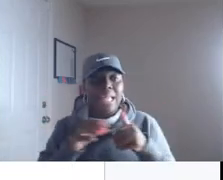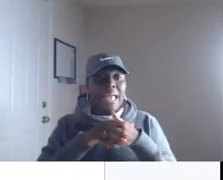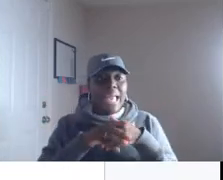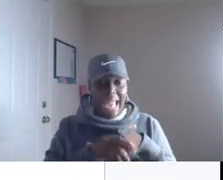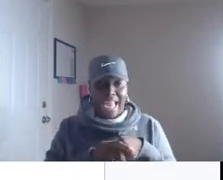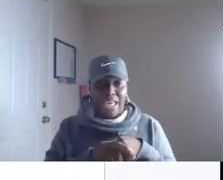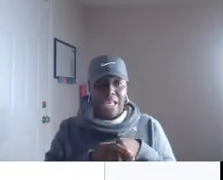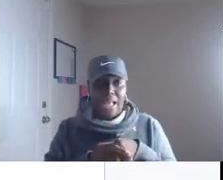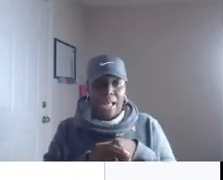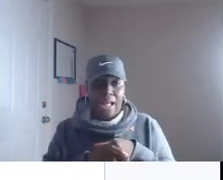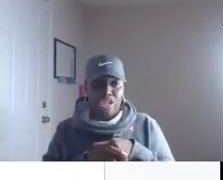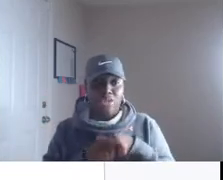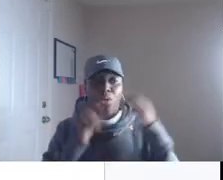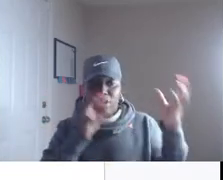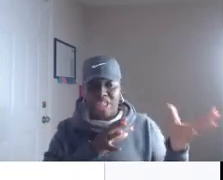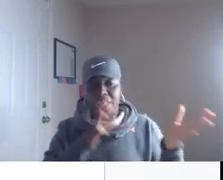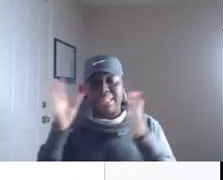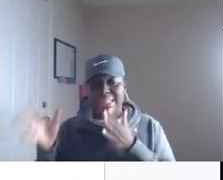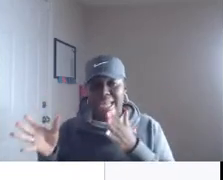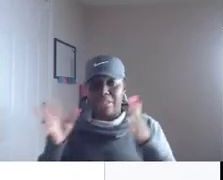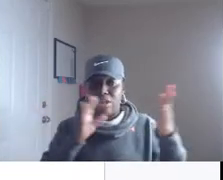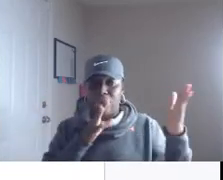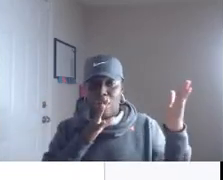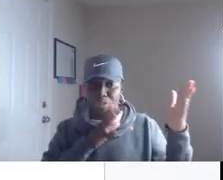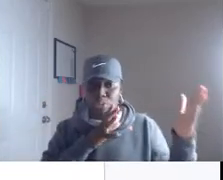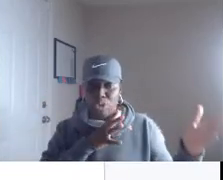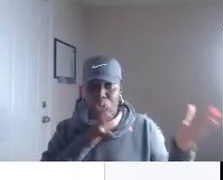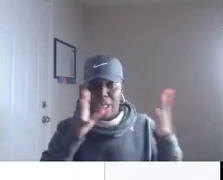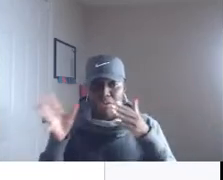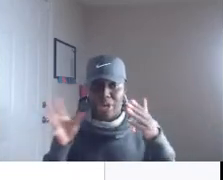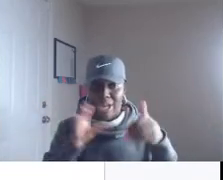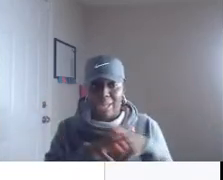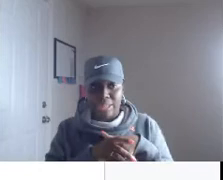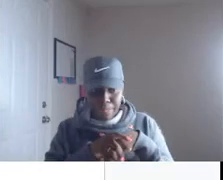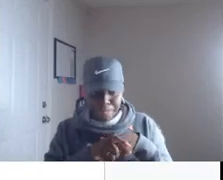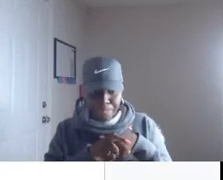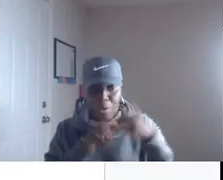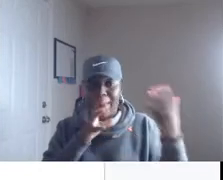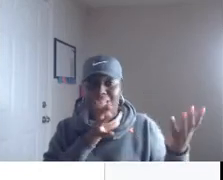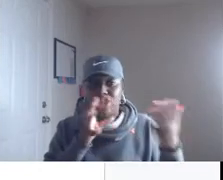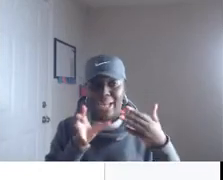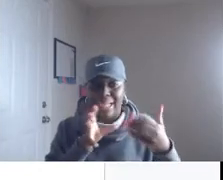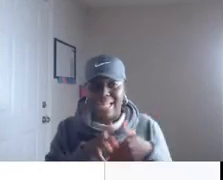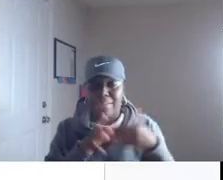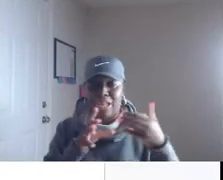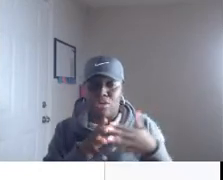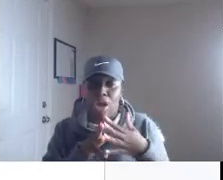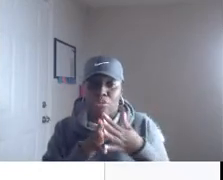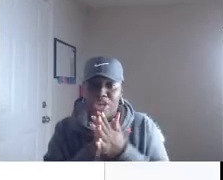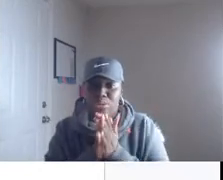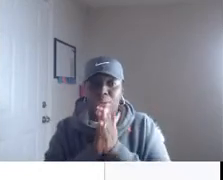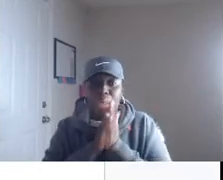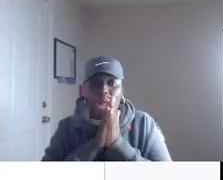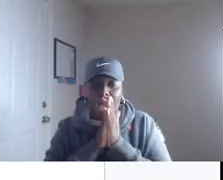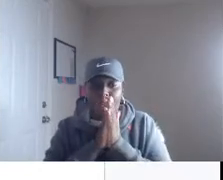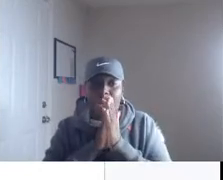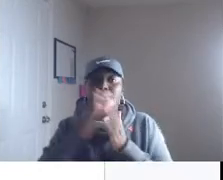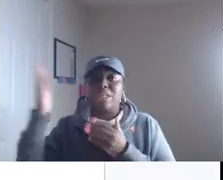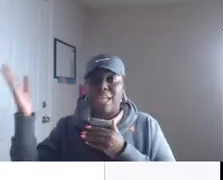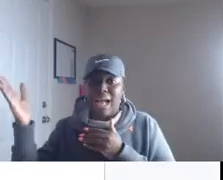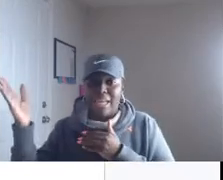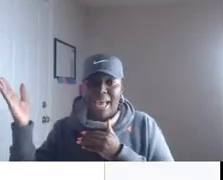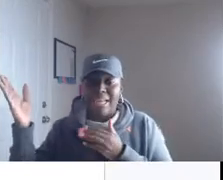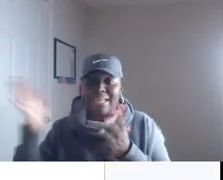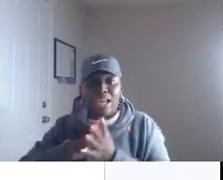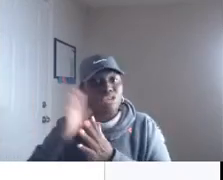and well your seal and stamp is going to cost you between 20 and 40 your electronic stamp can run you um